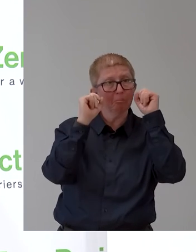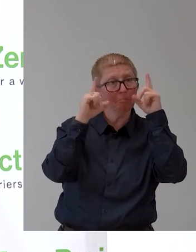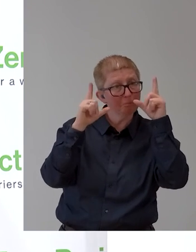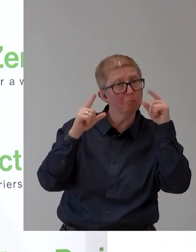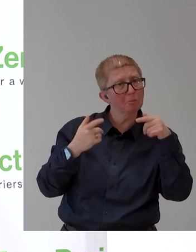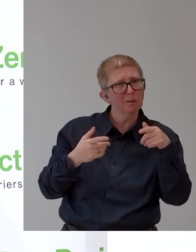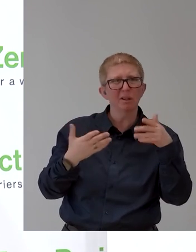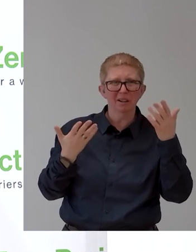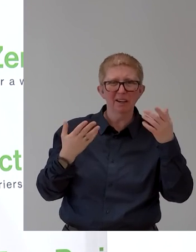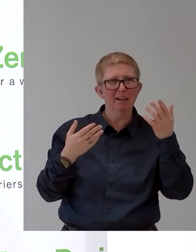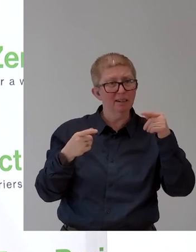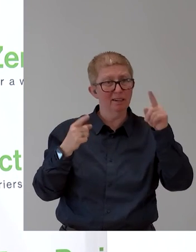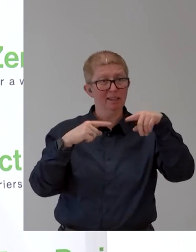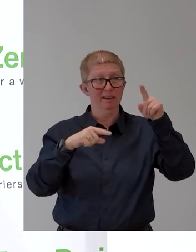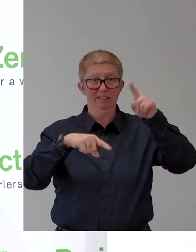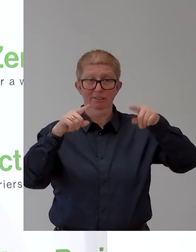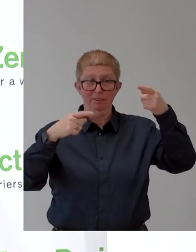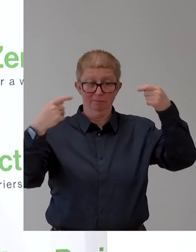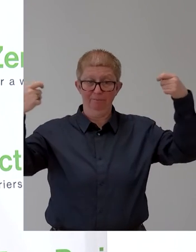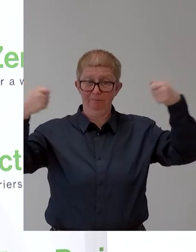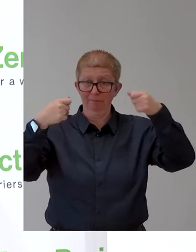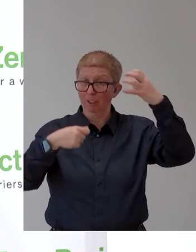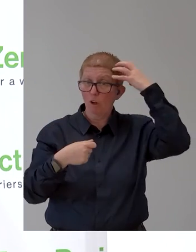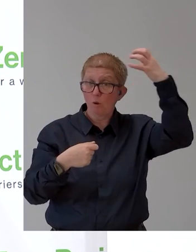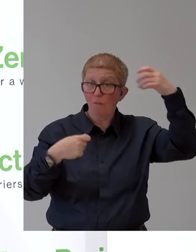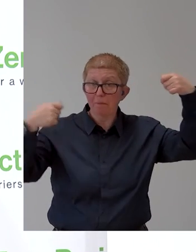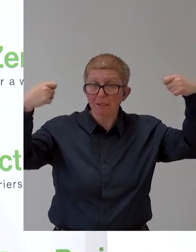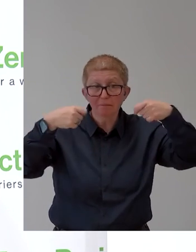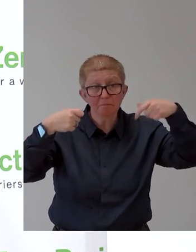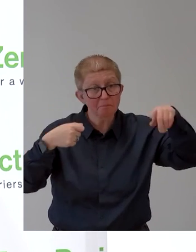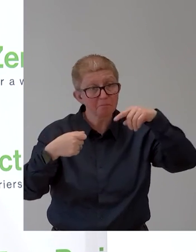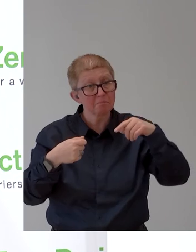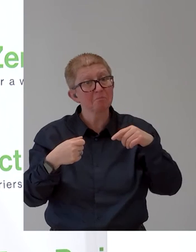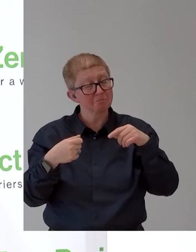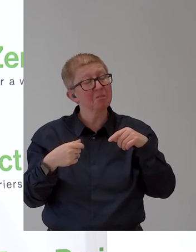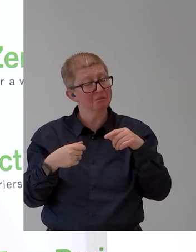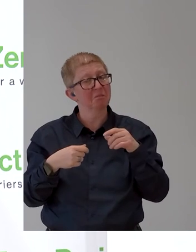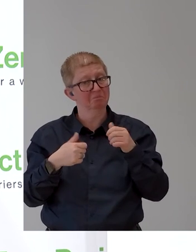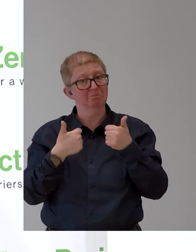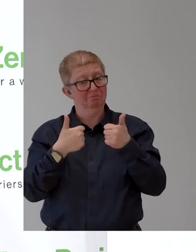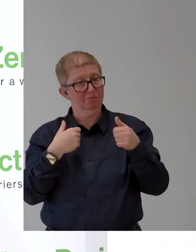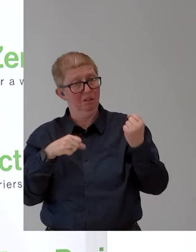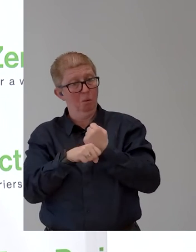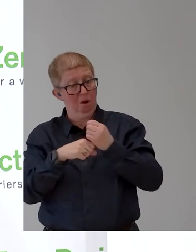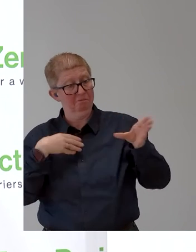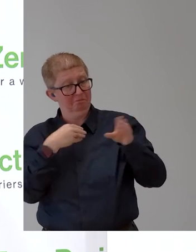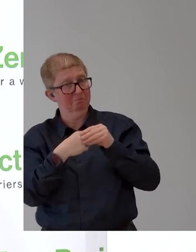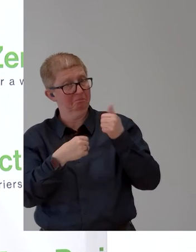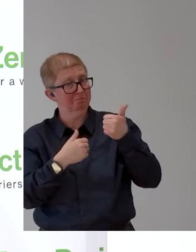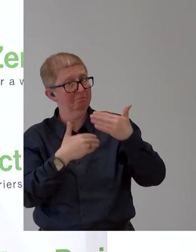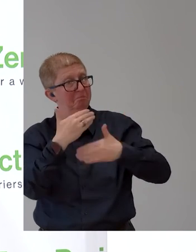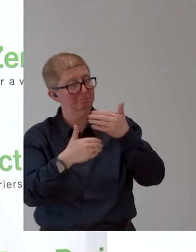and the government even could be interested in cooperating. And I think